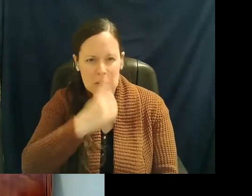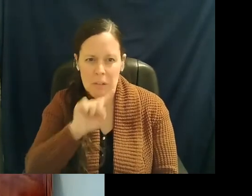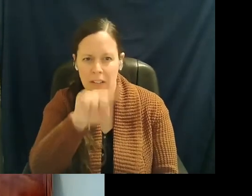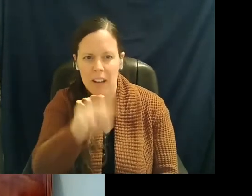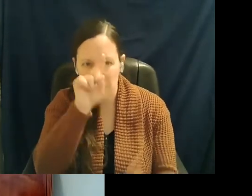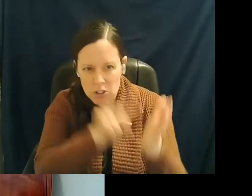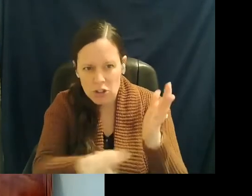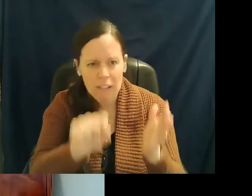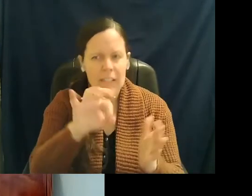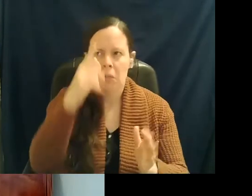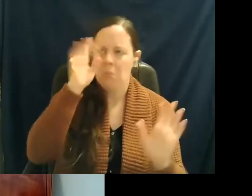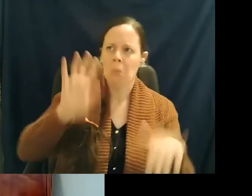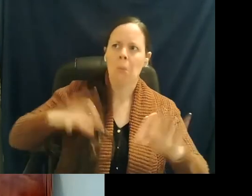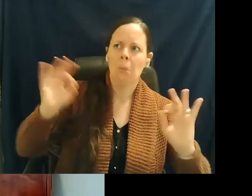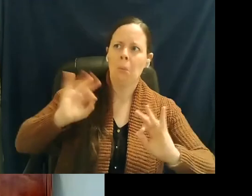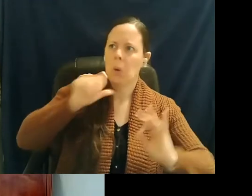you don't need to go.